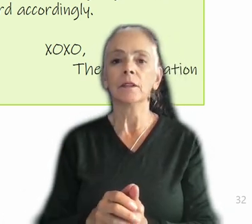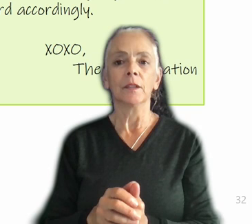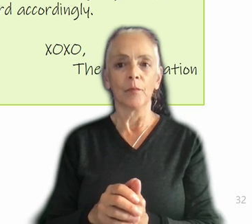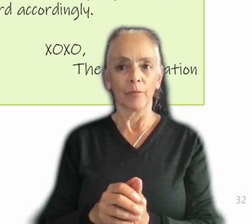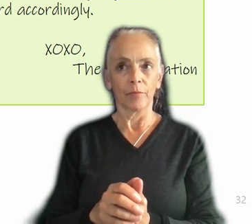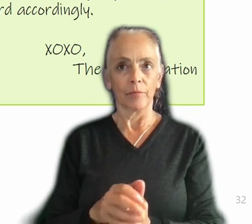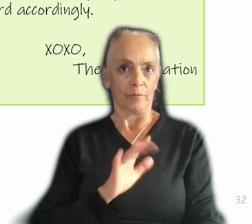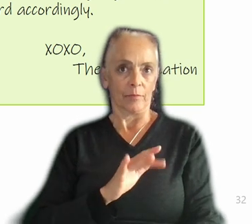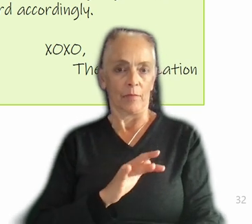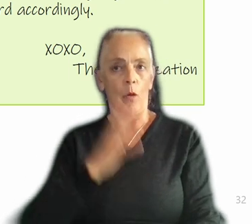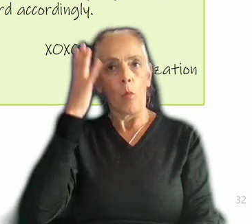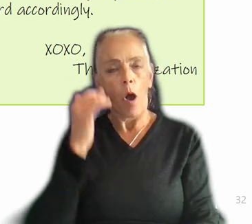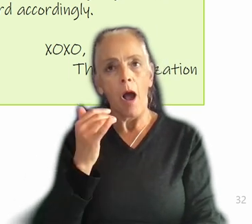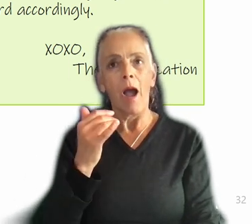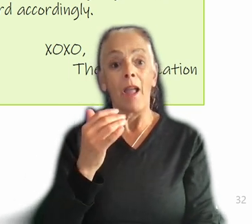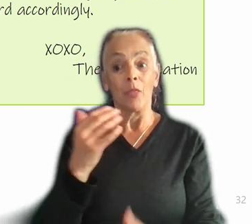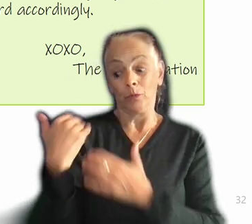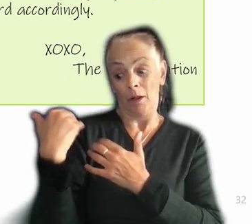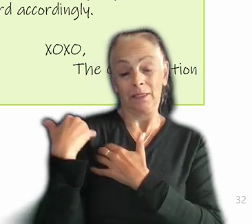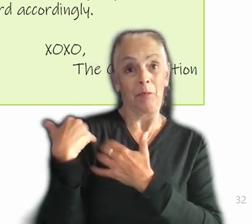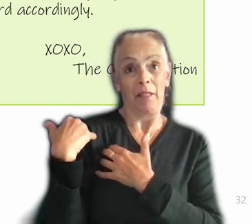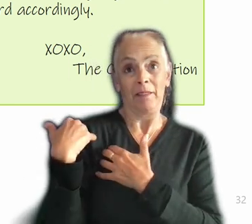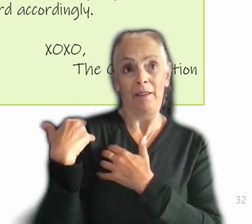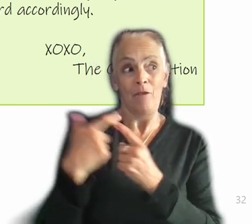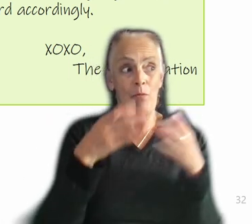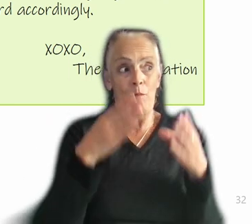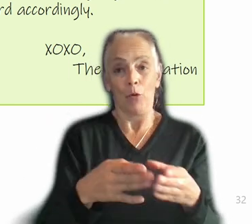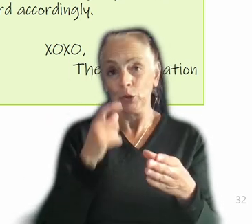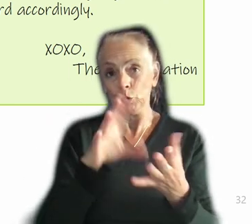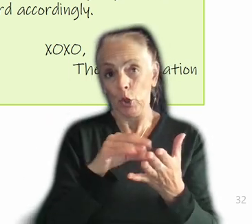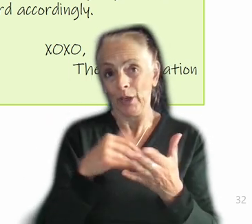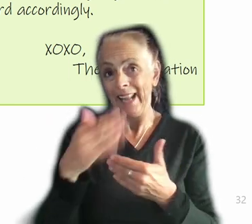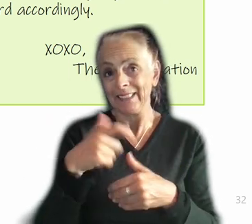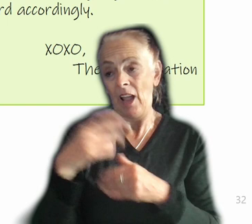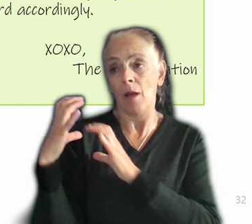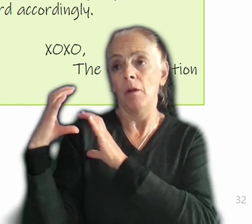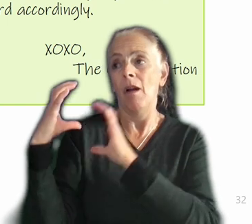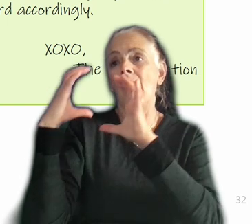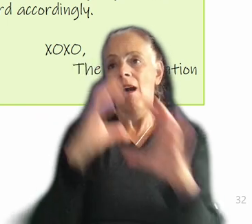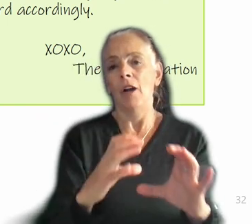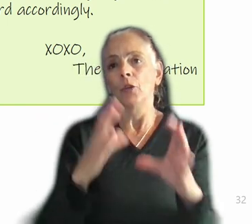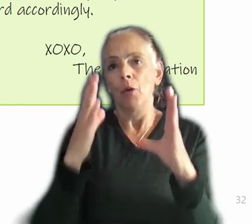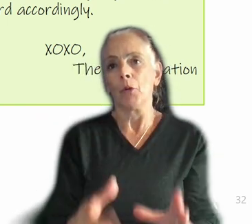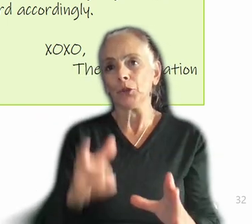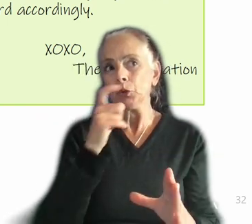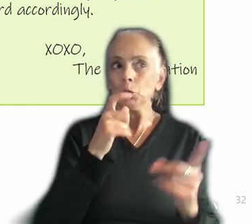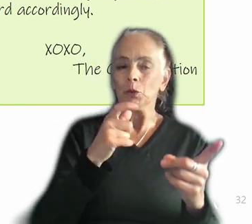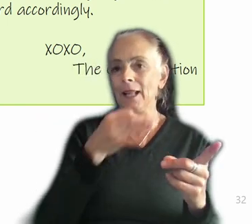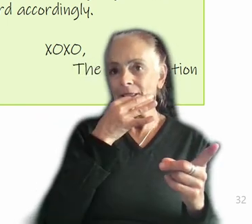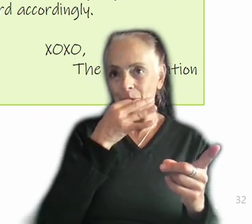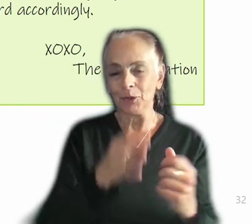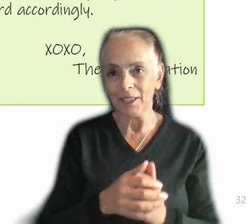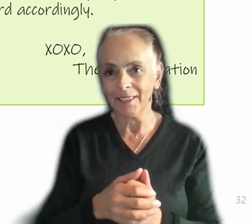offloads a lot of the responsibility from the person who's learning it the next time on to the person who is nominally the expert. That being said, it